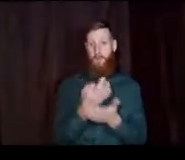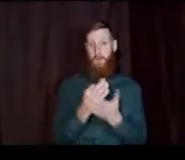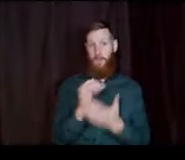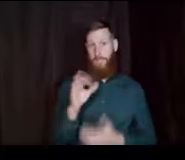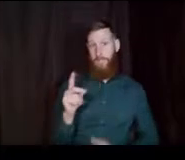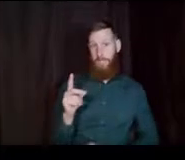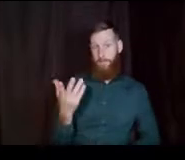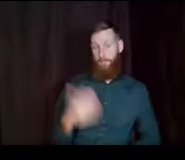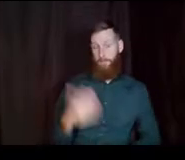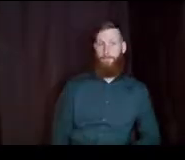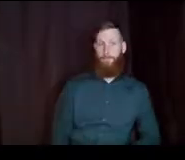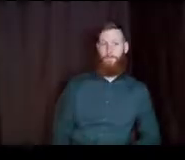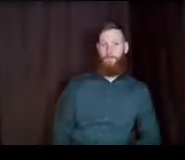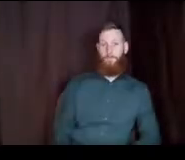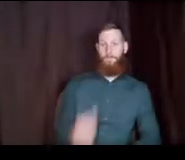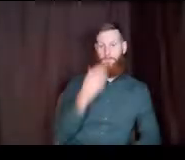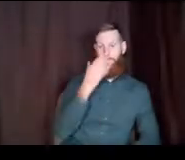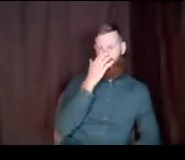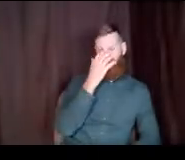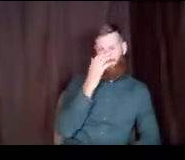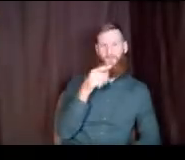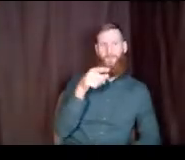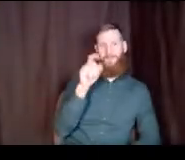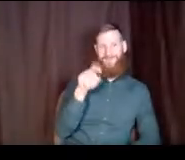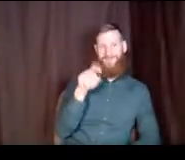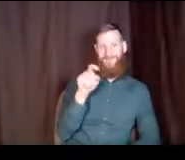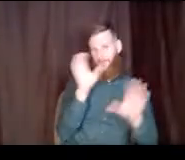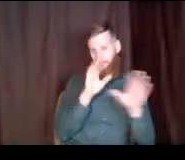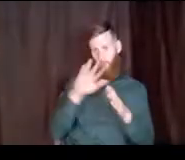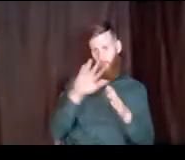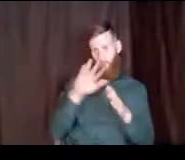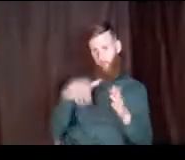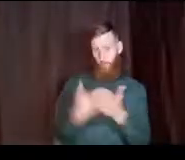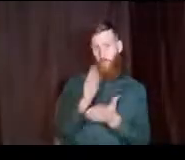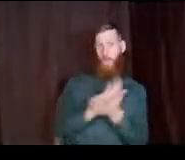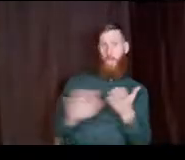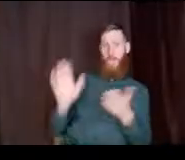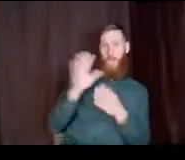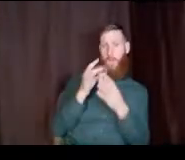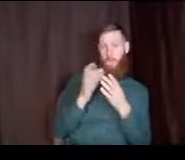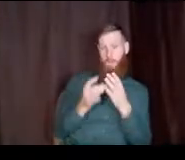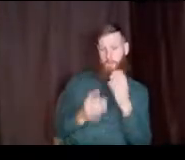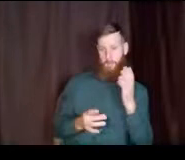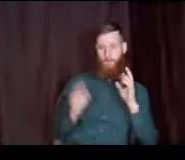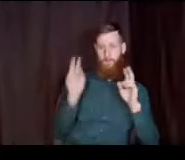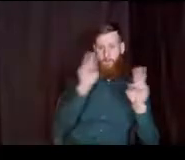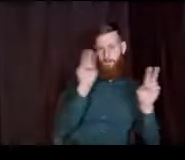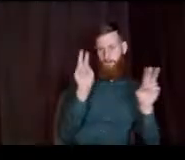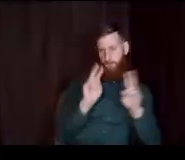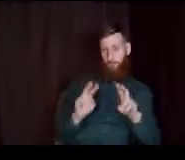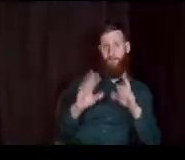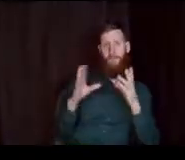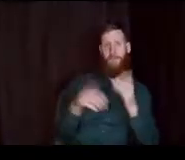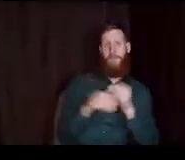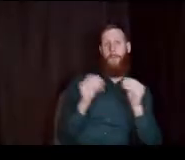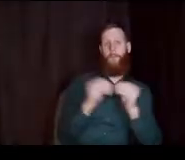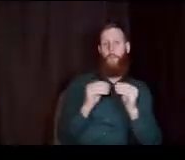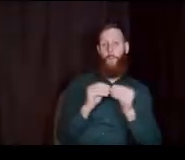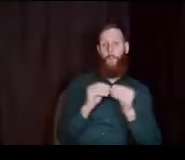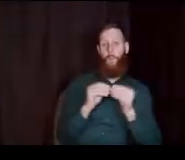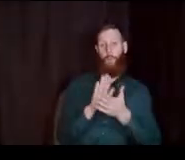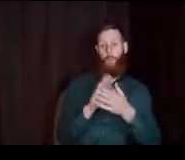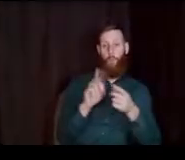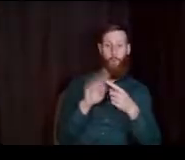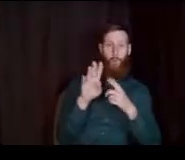In the meantime, you're going to explore all your college options and narrow it down and go back in and add more schools to your application.